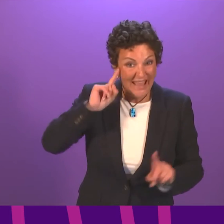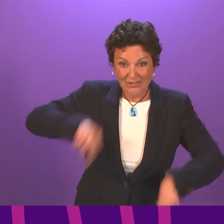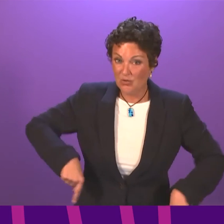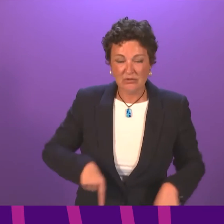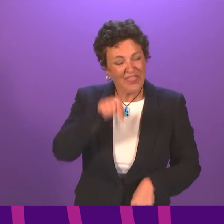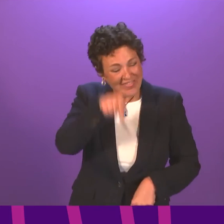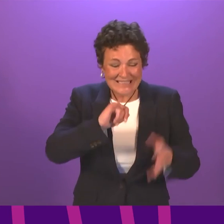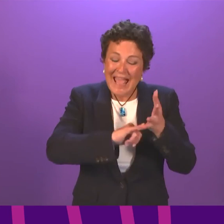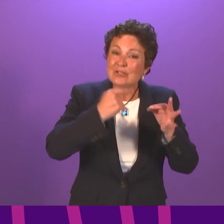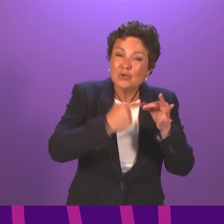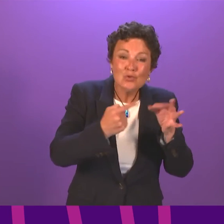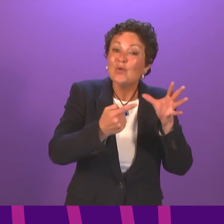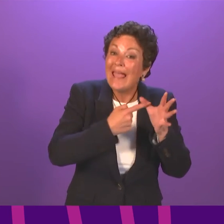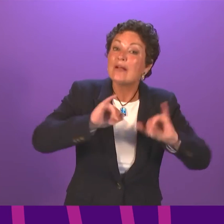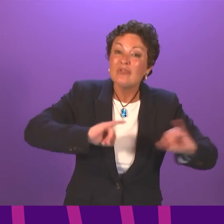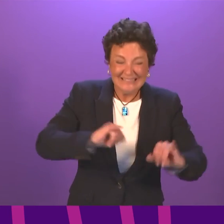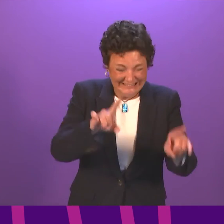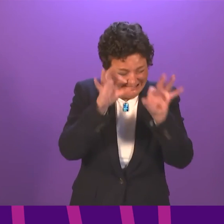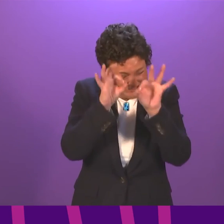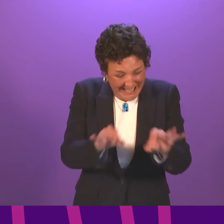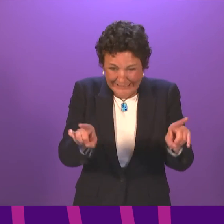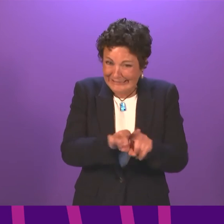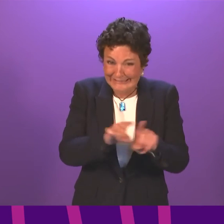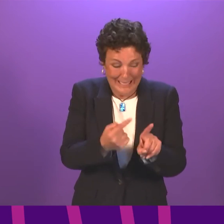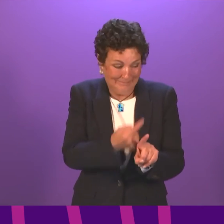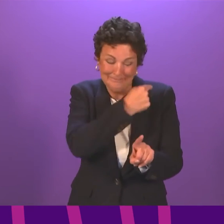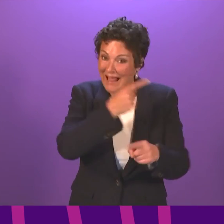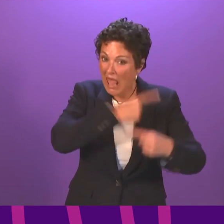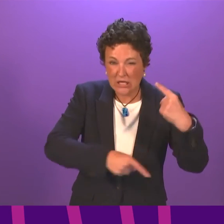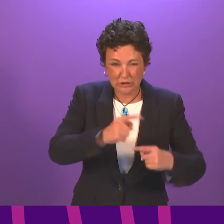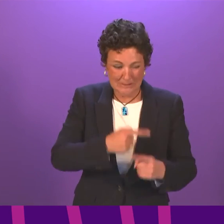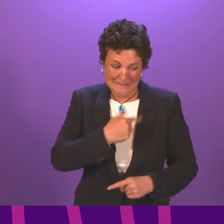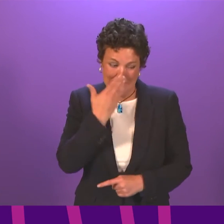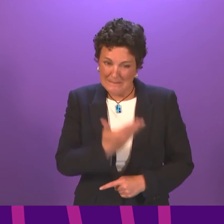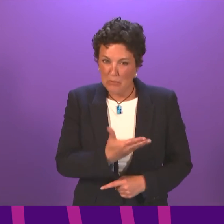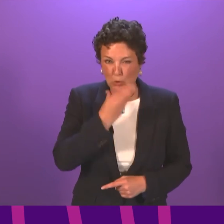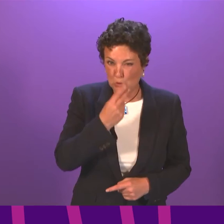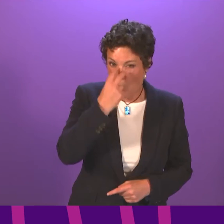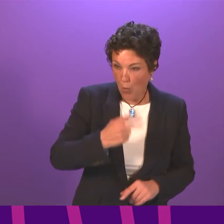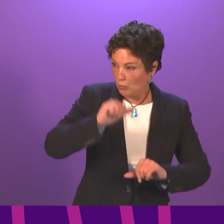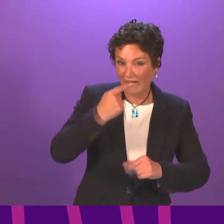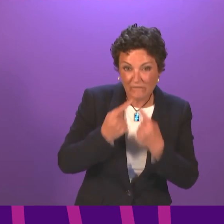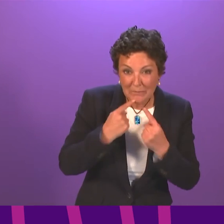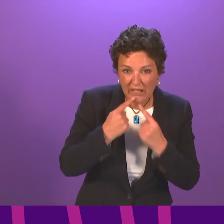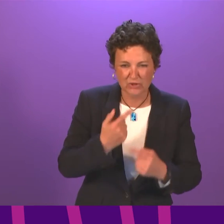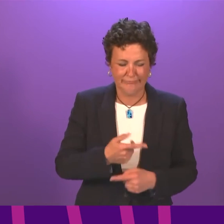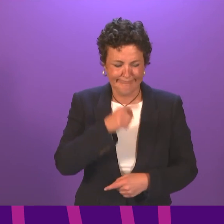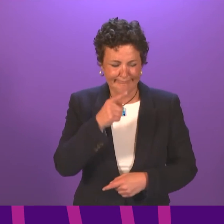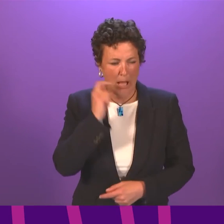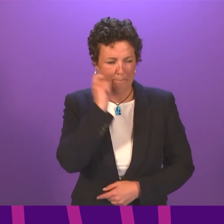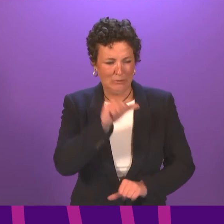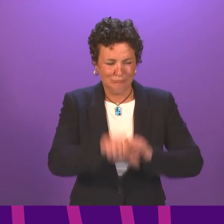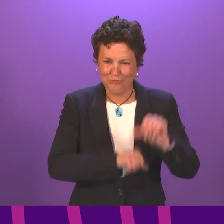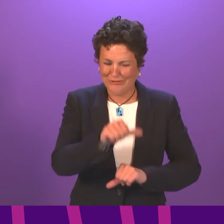has all the hallmarks of last year's crisis. The use of historical data in moderation, a non-functioning appeals process, and a government